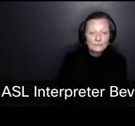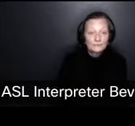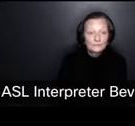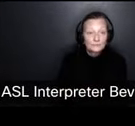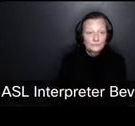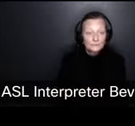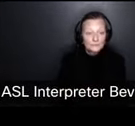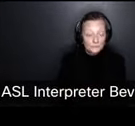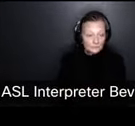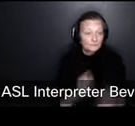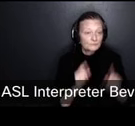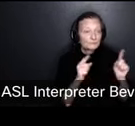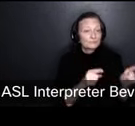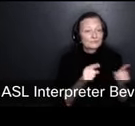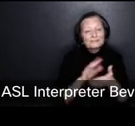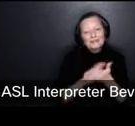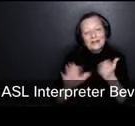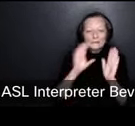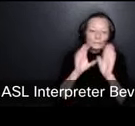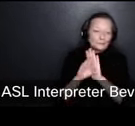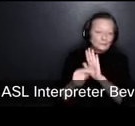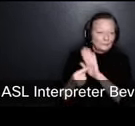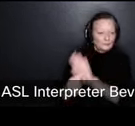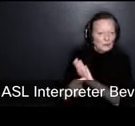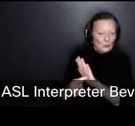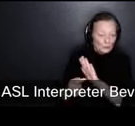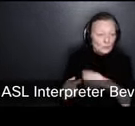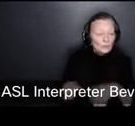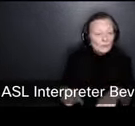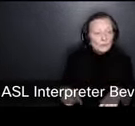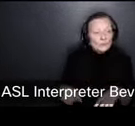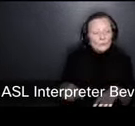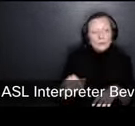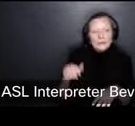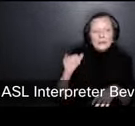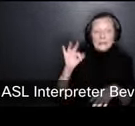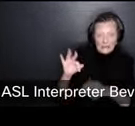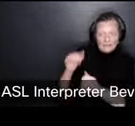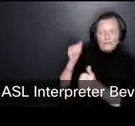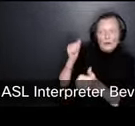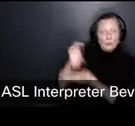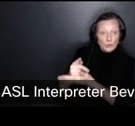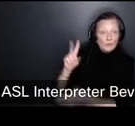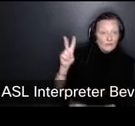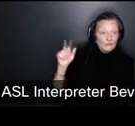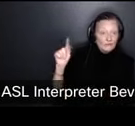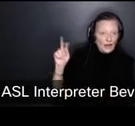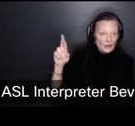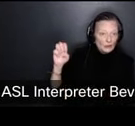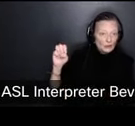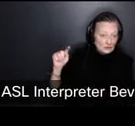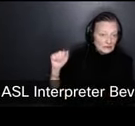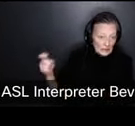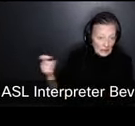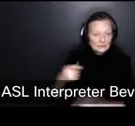and this is a nice little graphic we've been working on shows you if the vader is approved you get these things and you get lower tax with